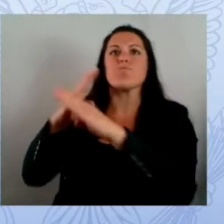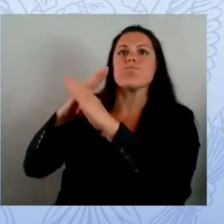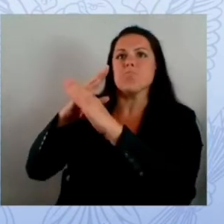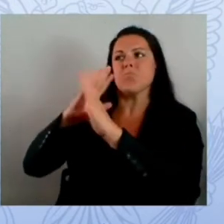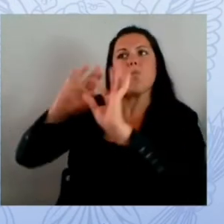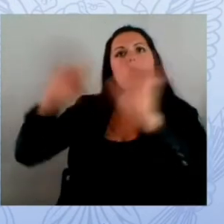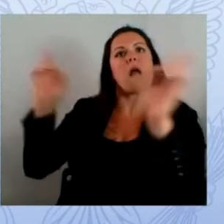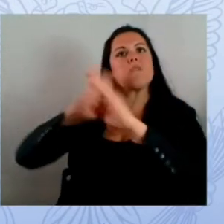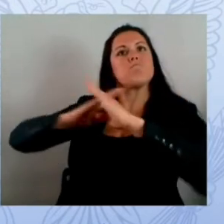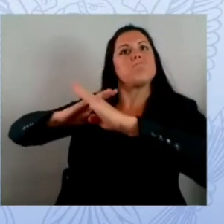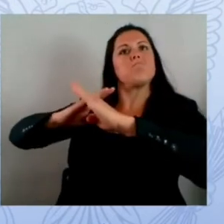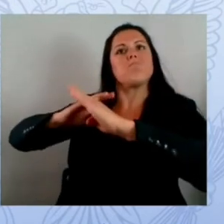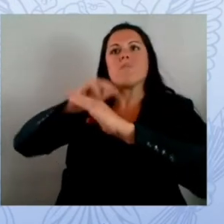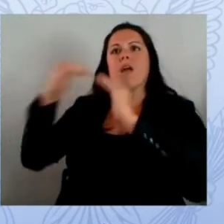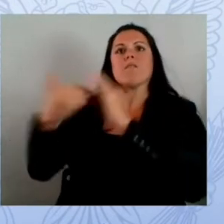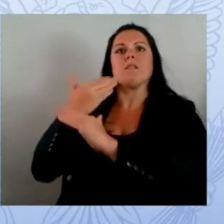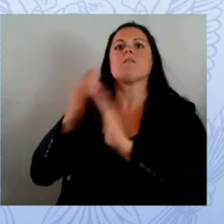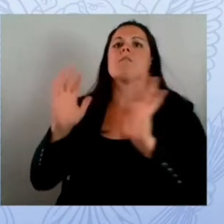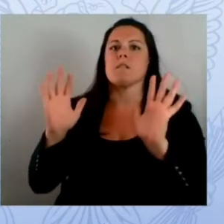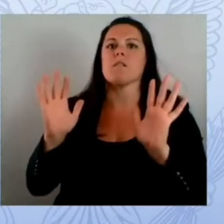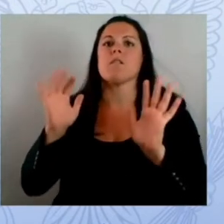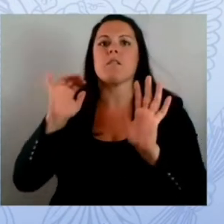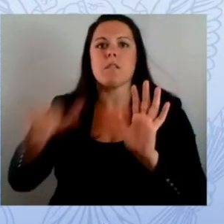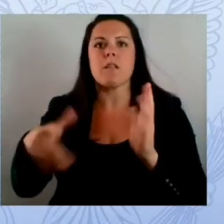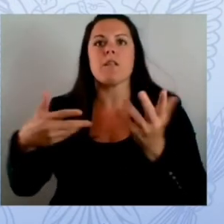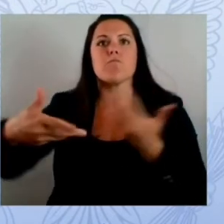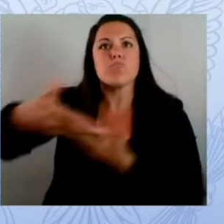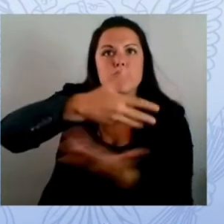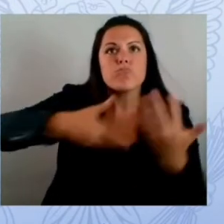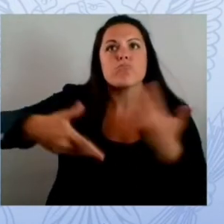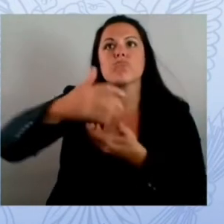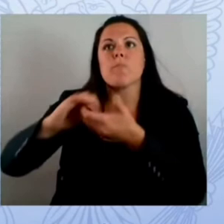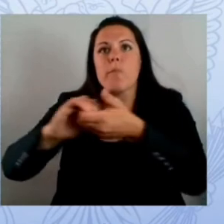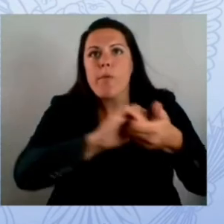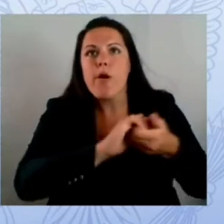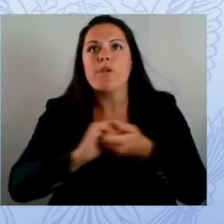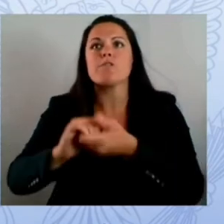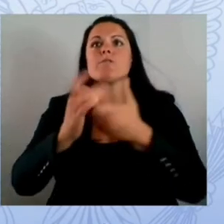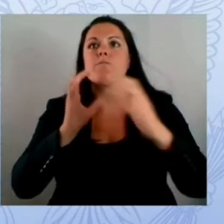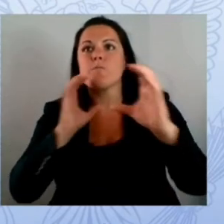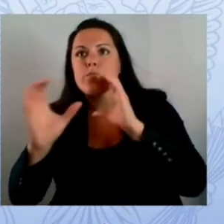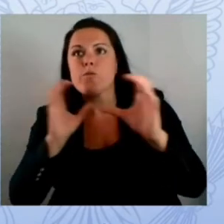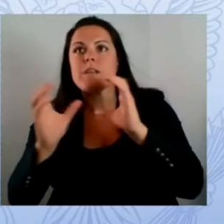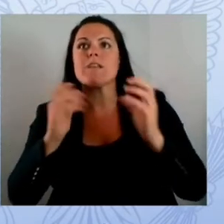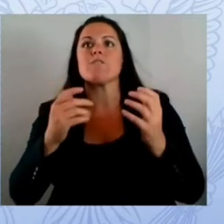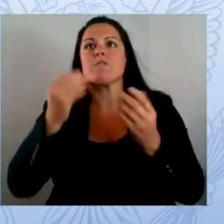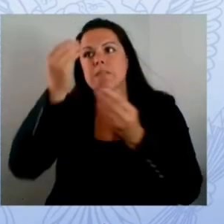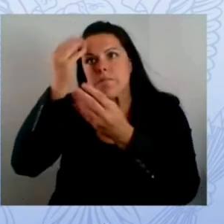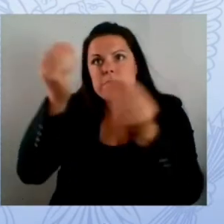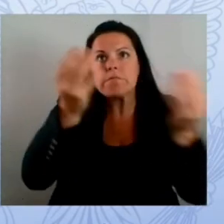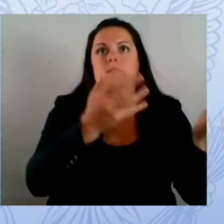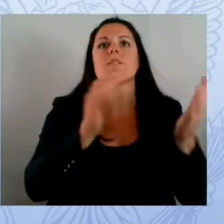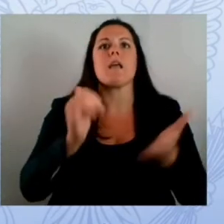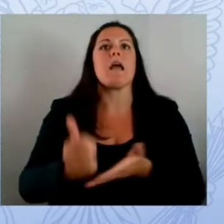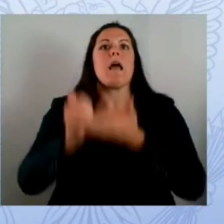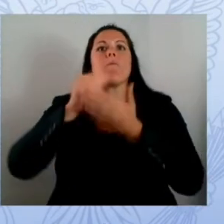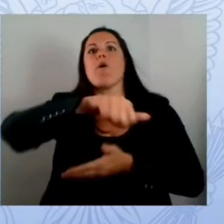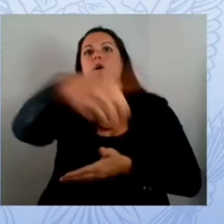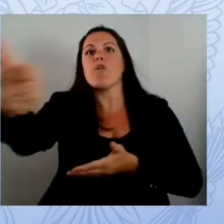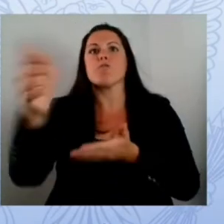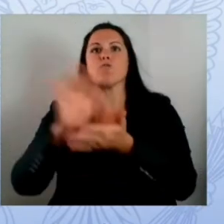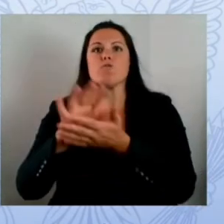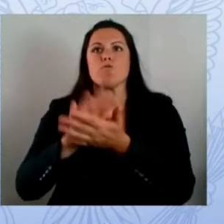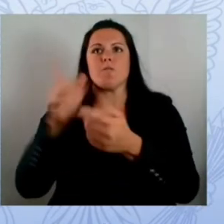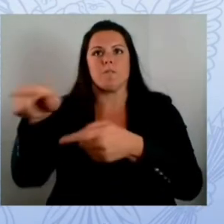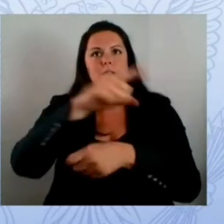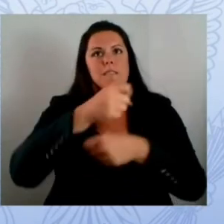so we can bring all of our resources bear to bear collectively from across the federal government and beyond all of